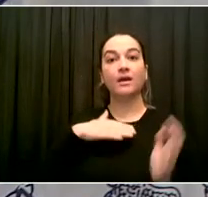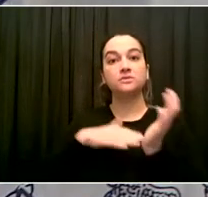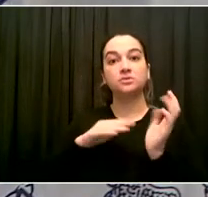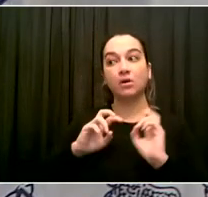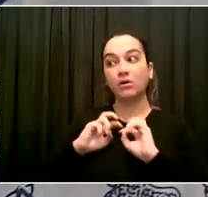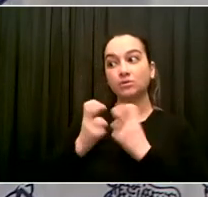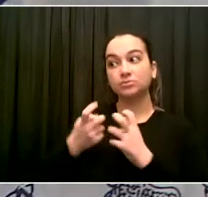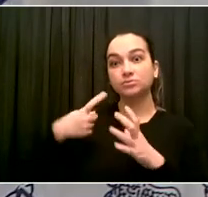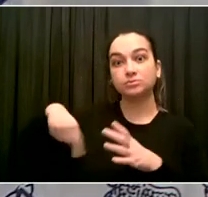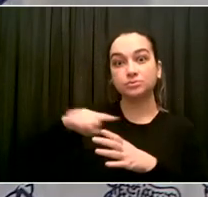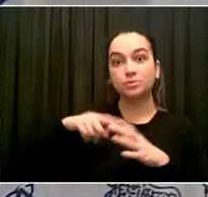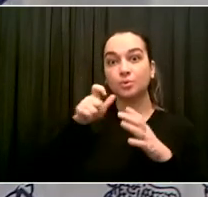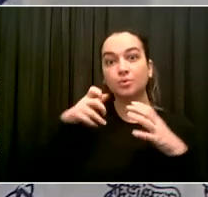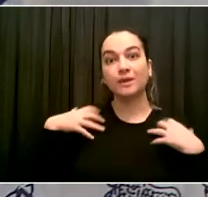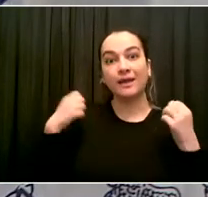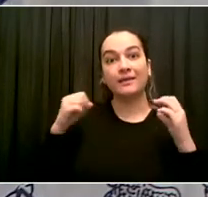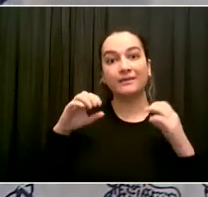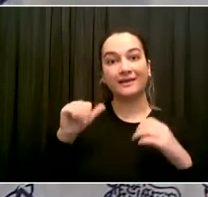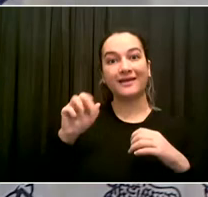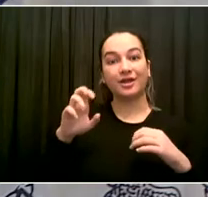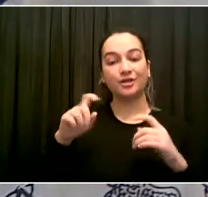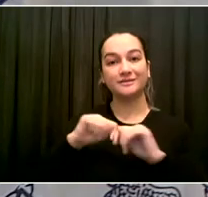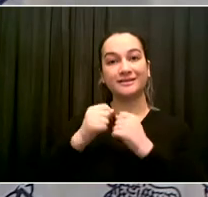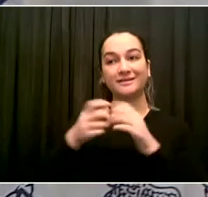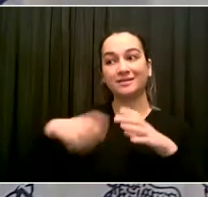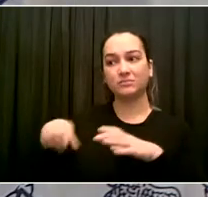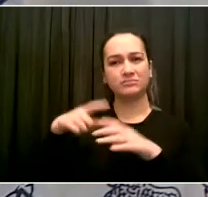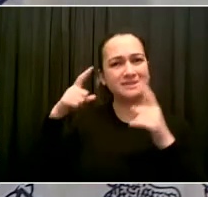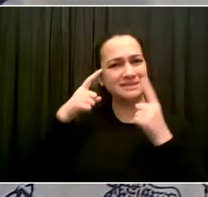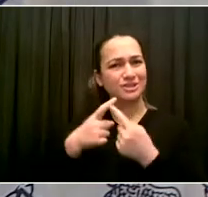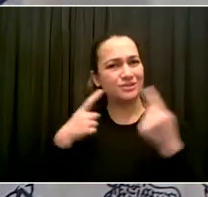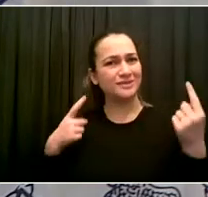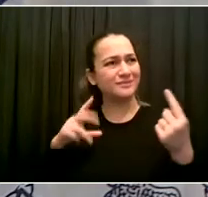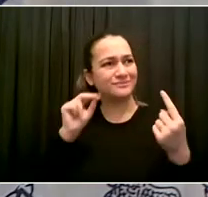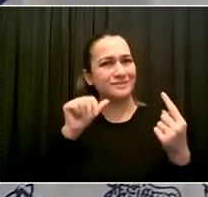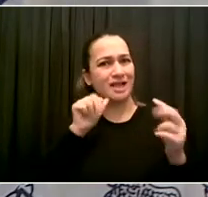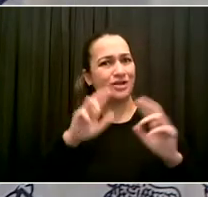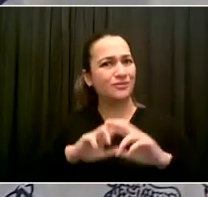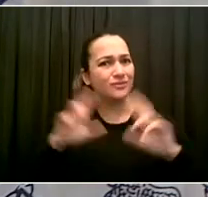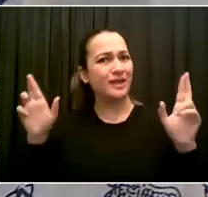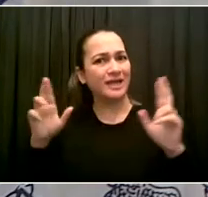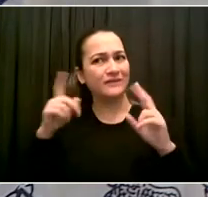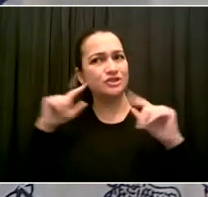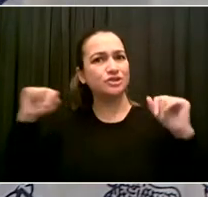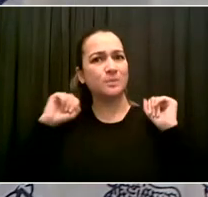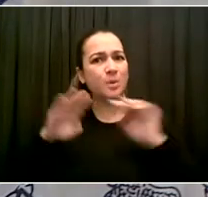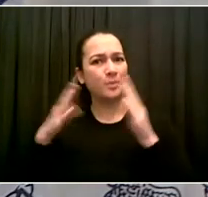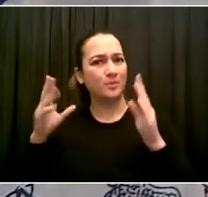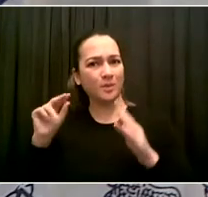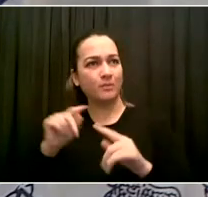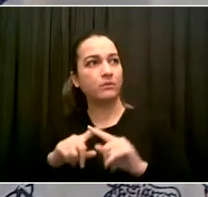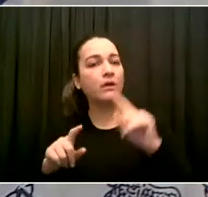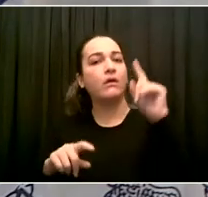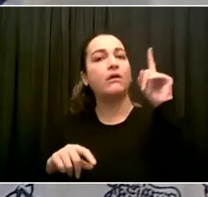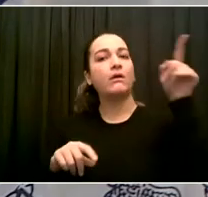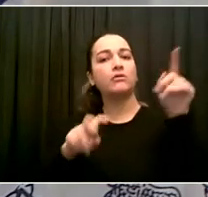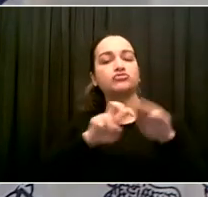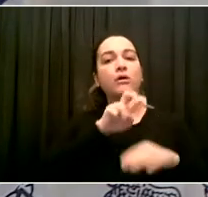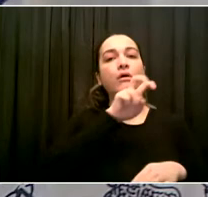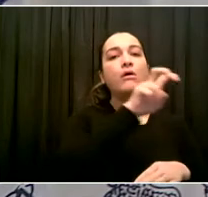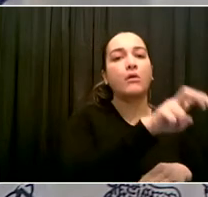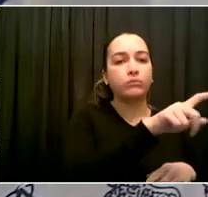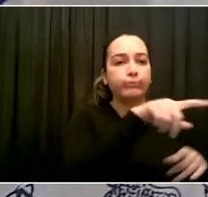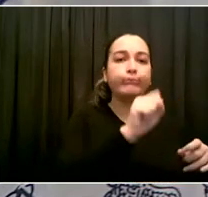And the State just doesn't care. I put out a statement and said, we're going to do our best to implement this rule safely